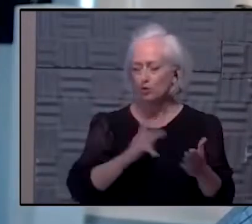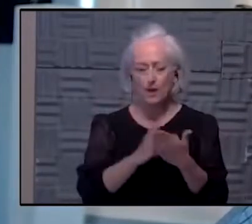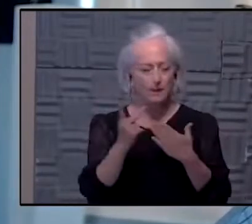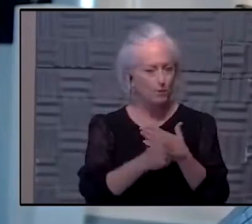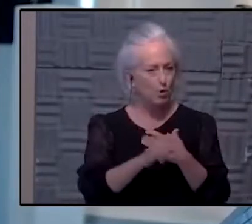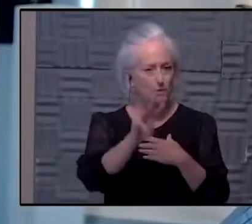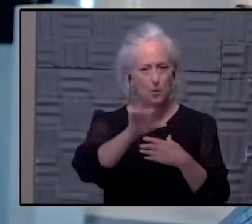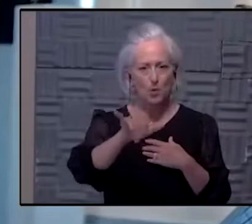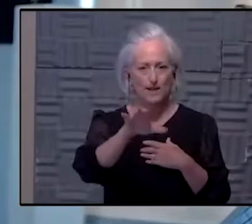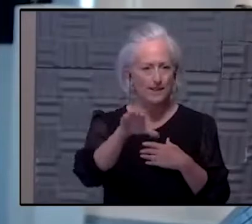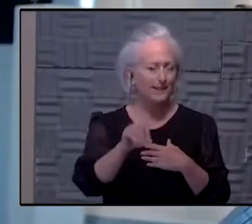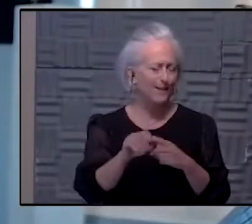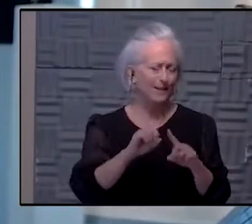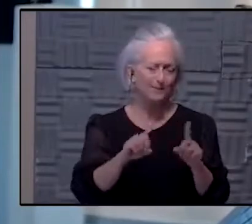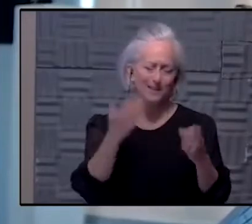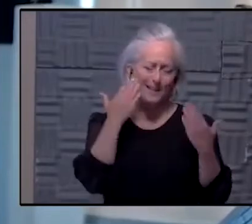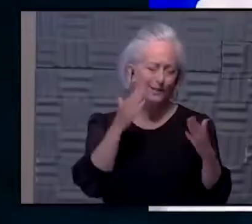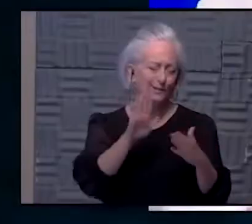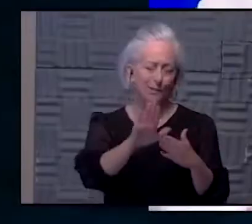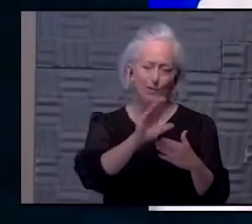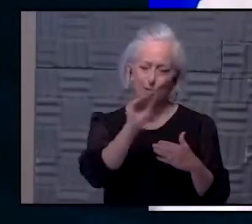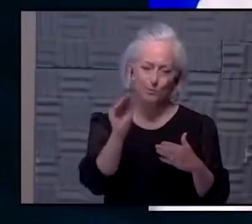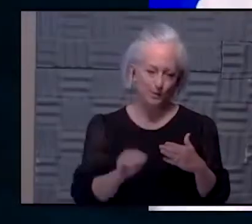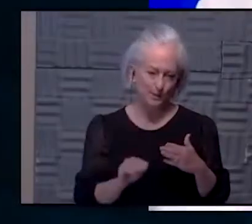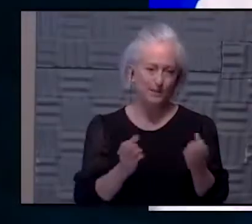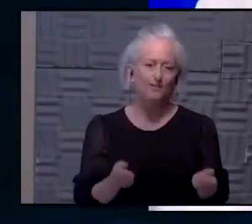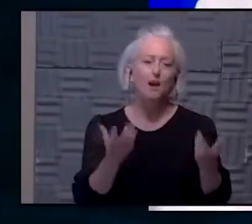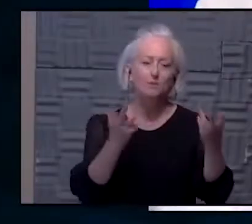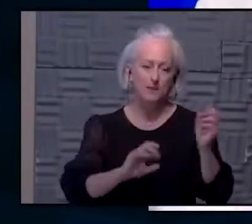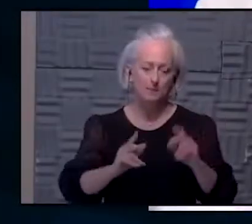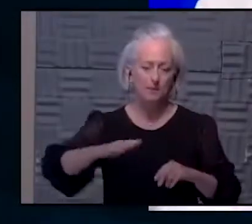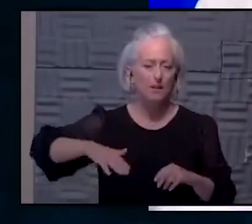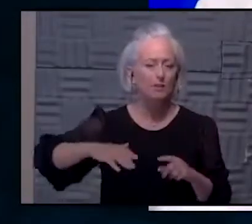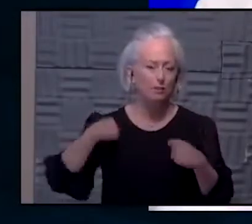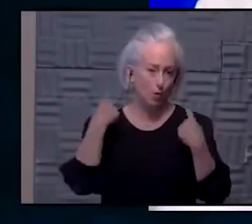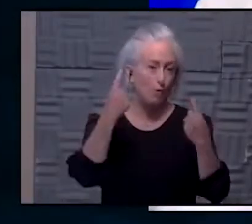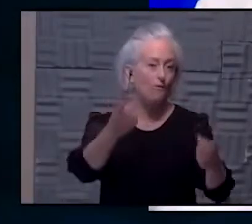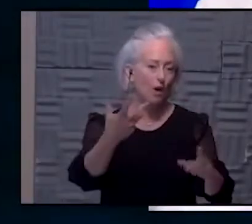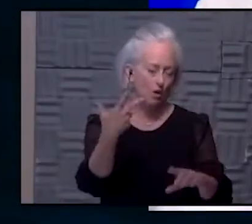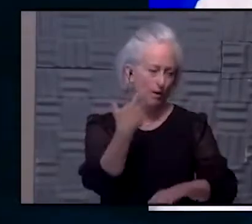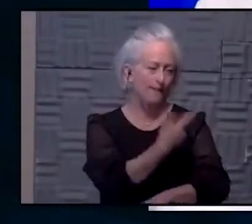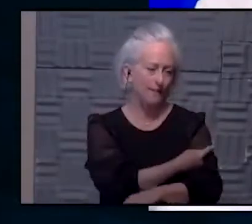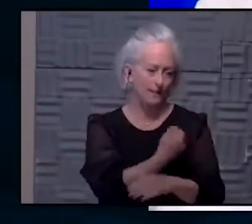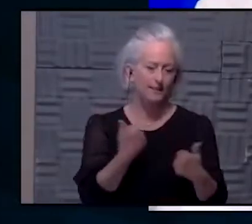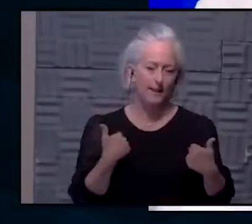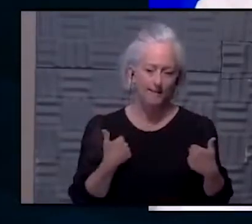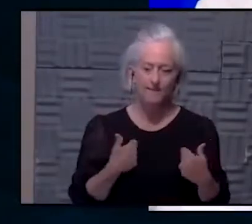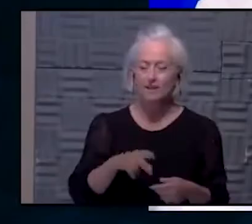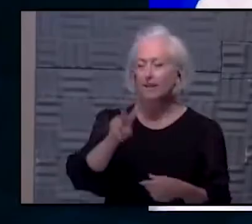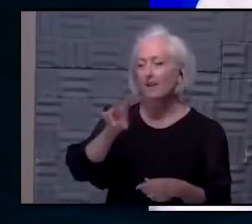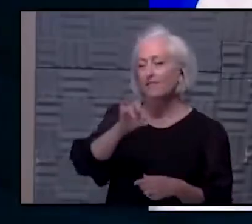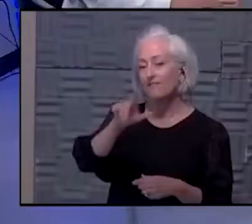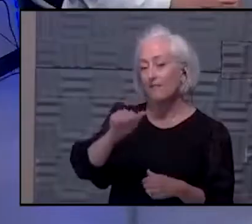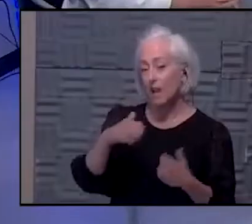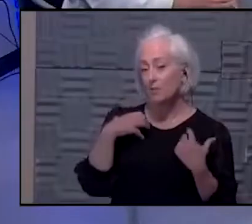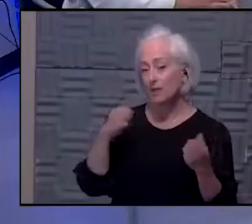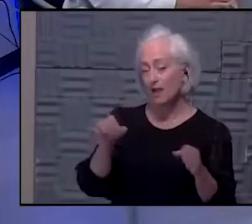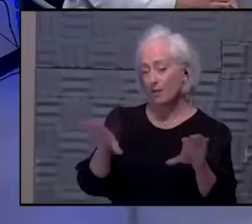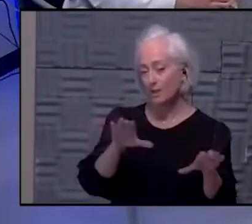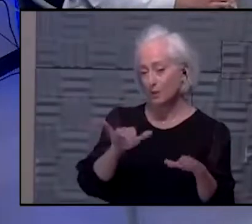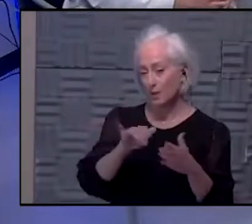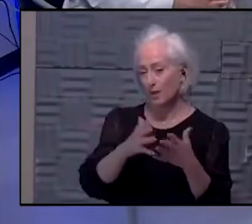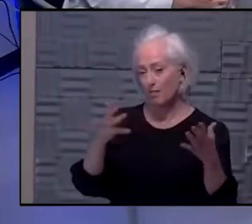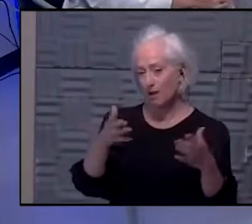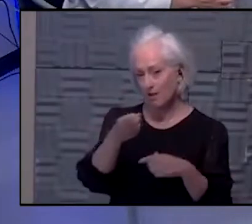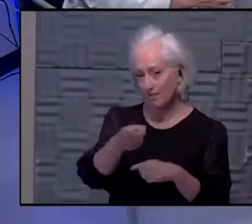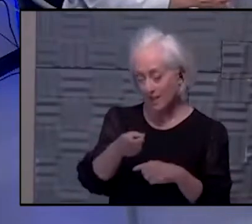Wyandotte, but I don't have that number off the top of my head. I'll second that. It's on our website. And Vibrant Health is out there now doing a lot of it. And if you'll give